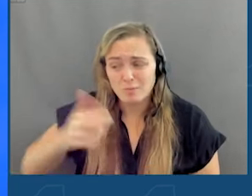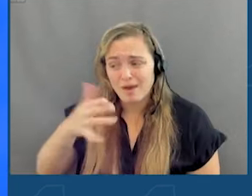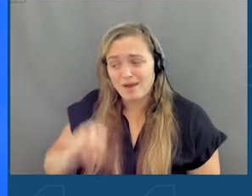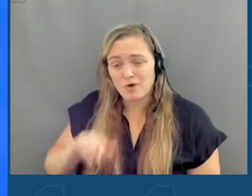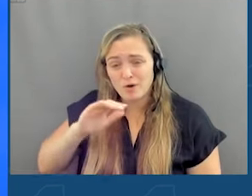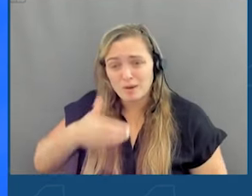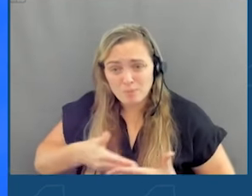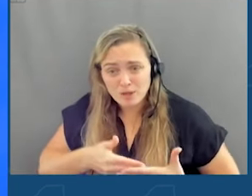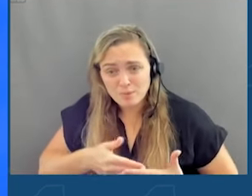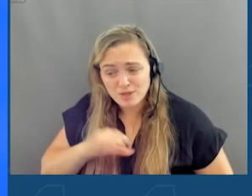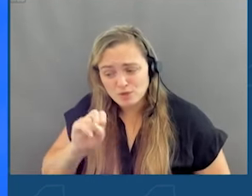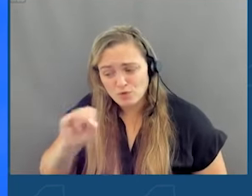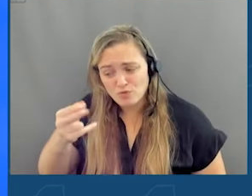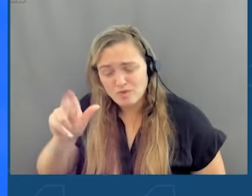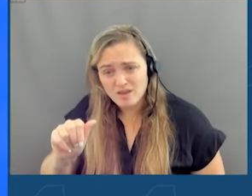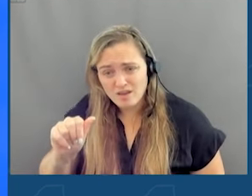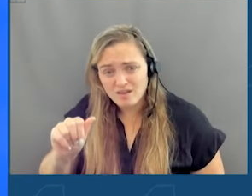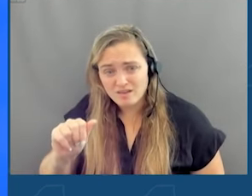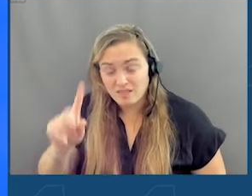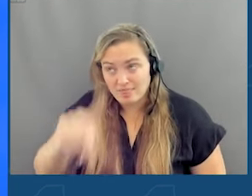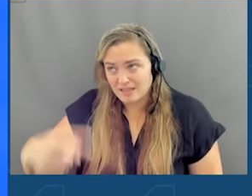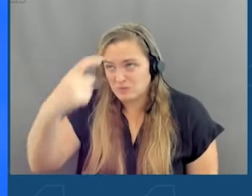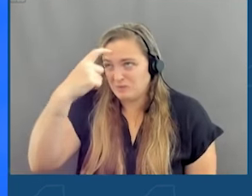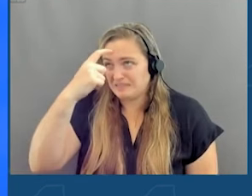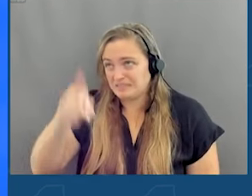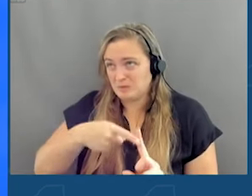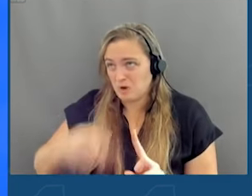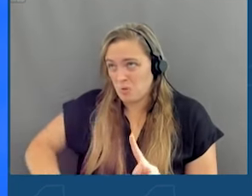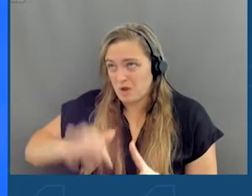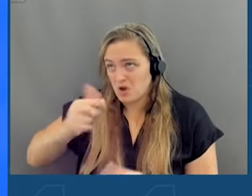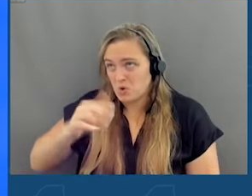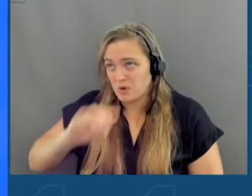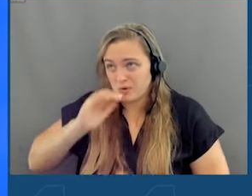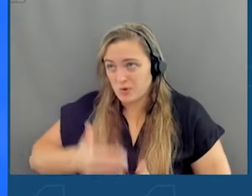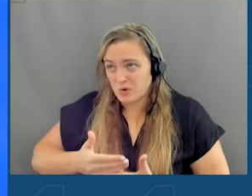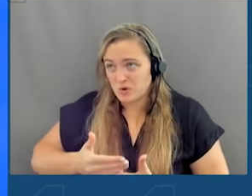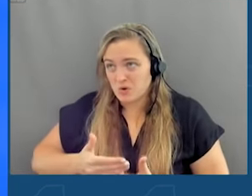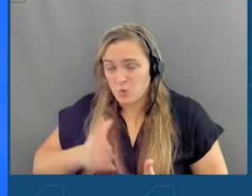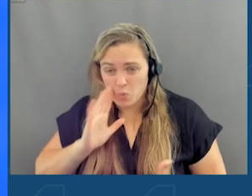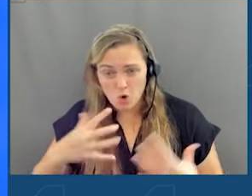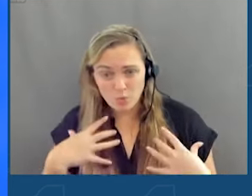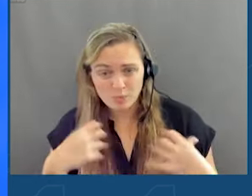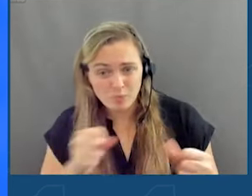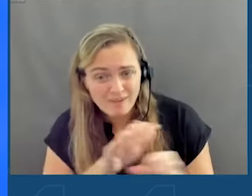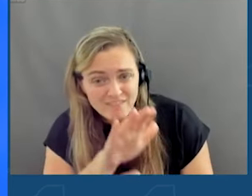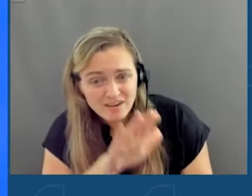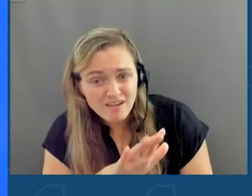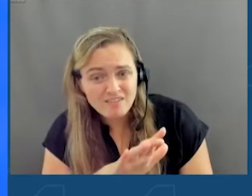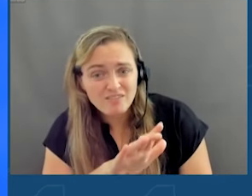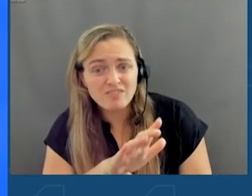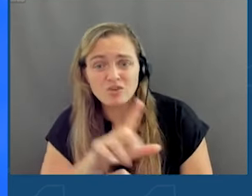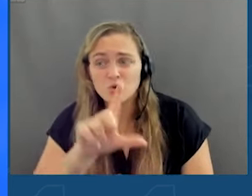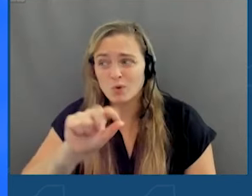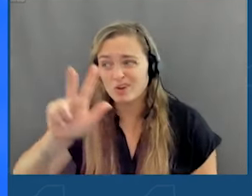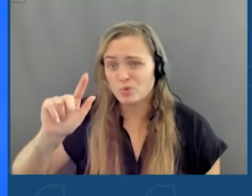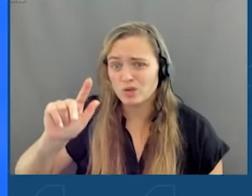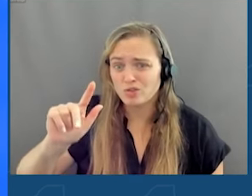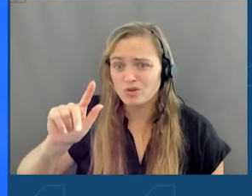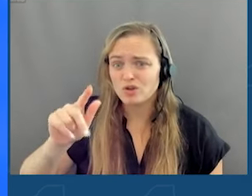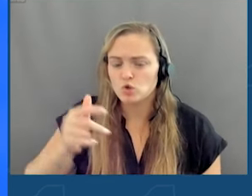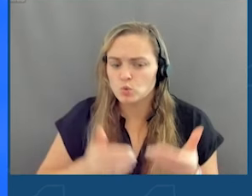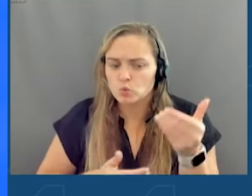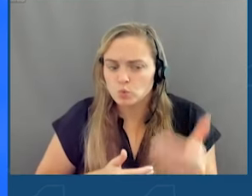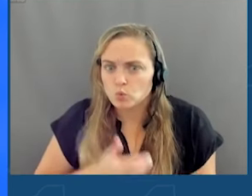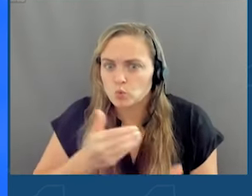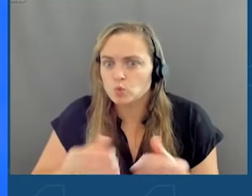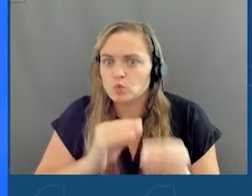Sophia. This is where my mind goes. Will we have the courage at this point in time, in 2023, to take steps, at least